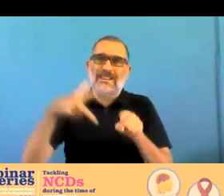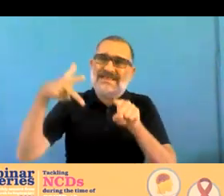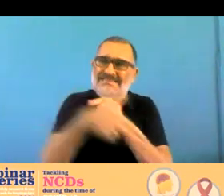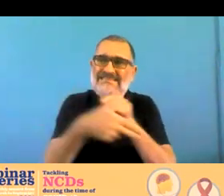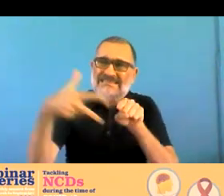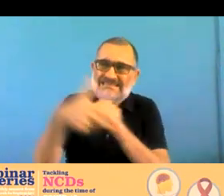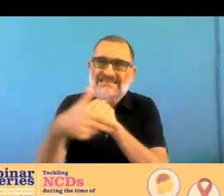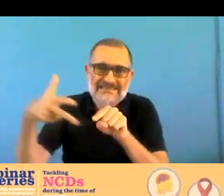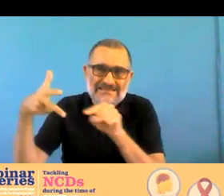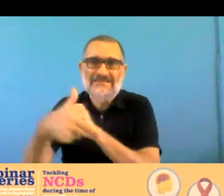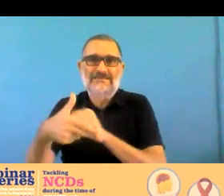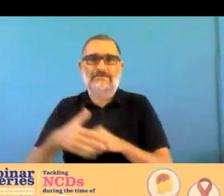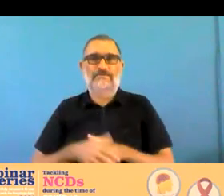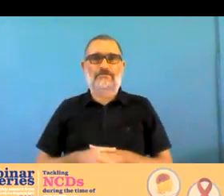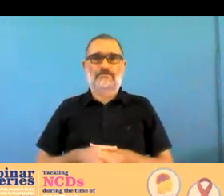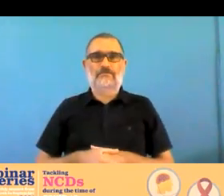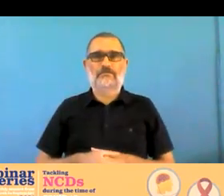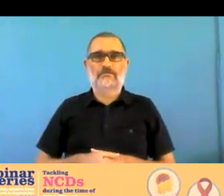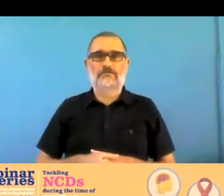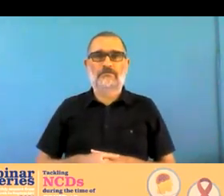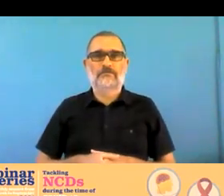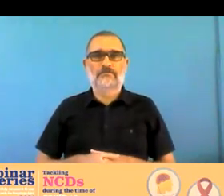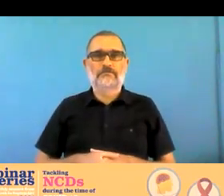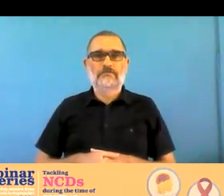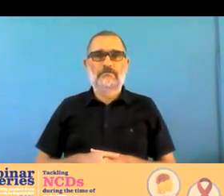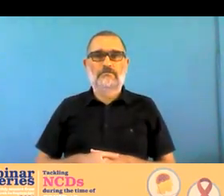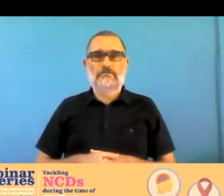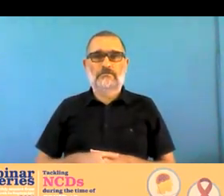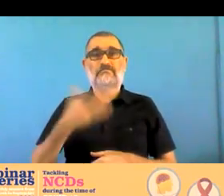neural imaging psychotherapy